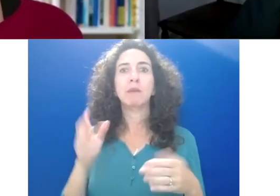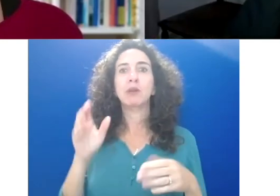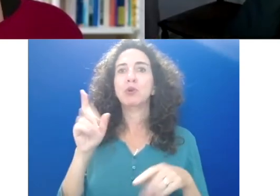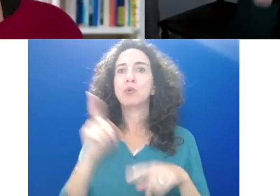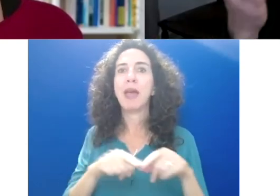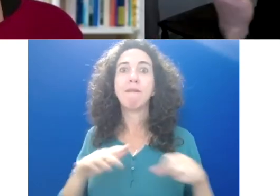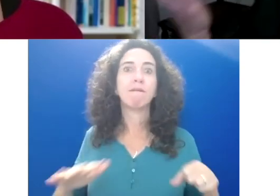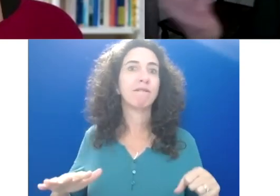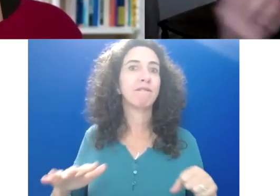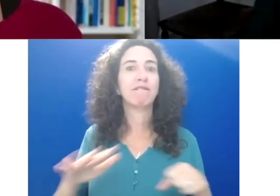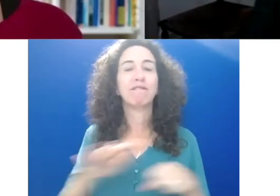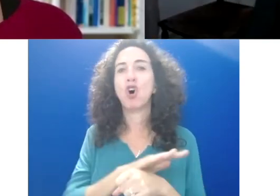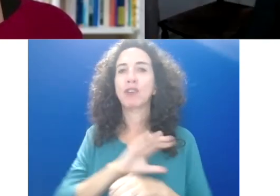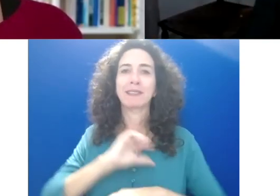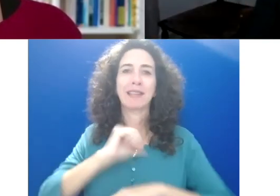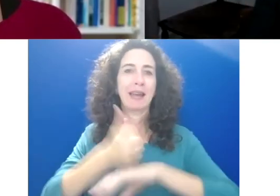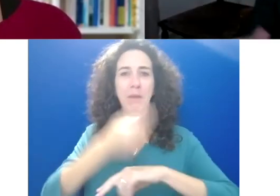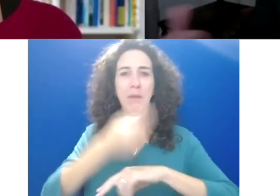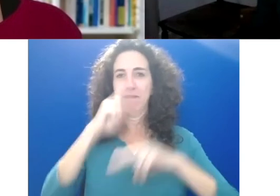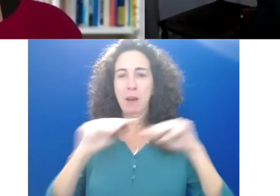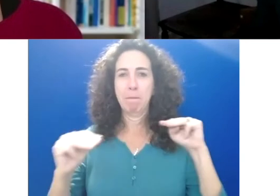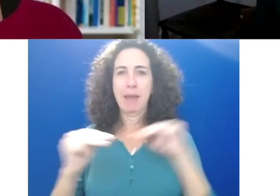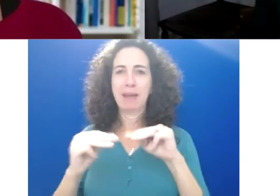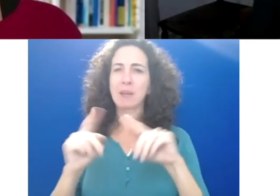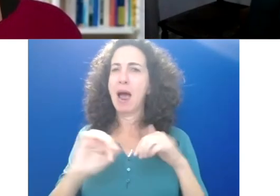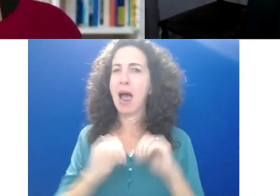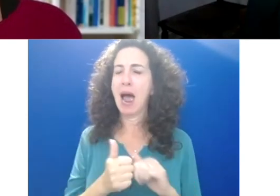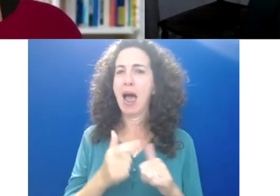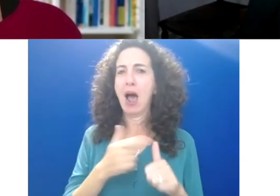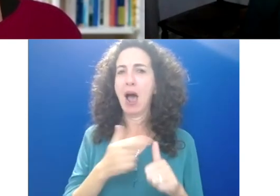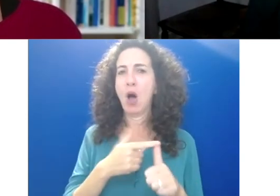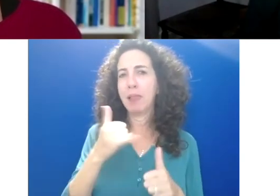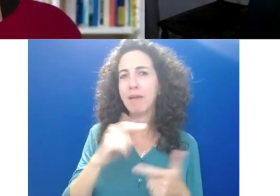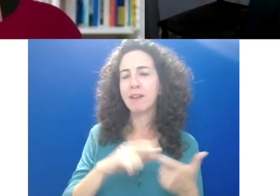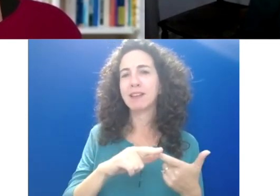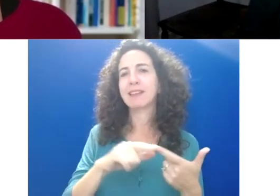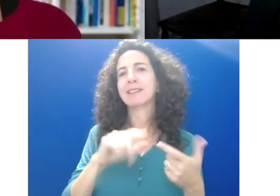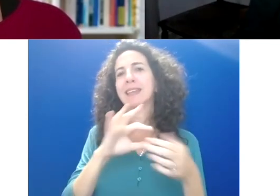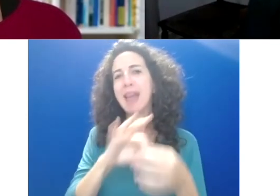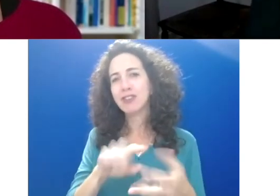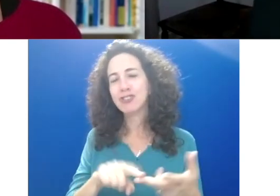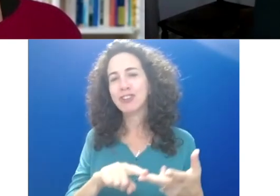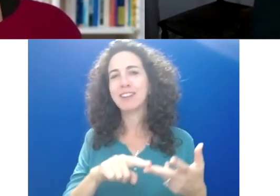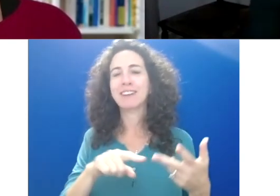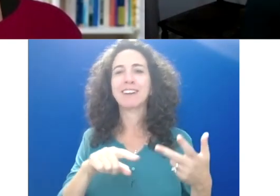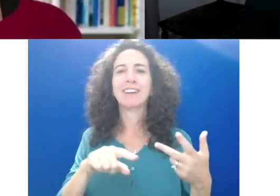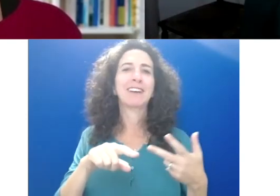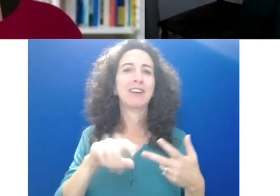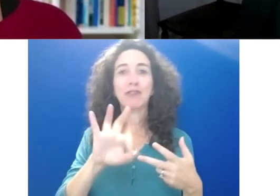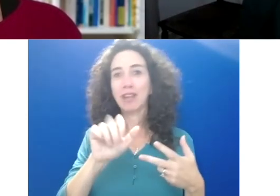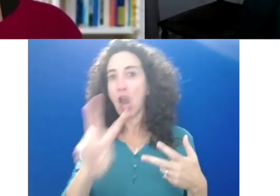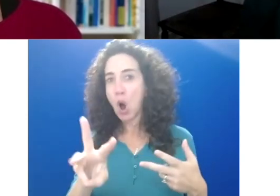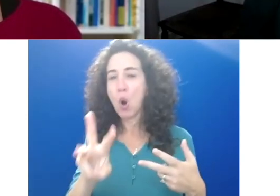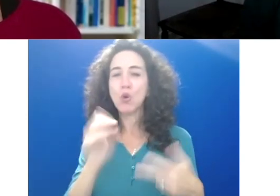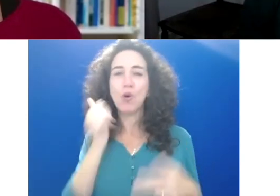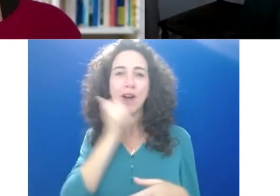opportunities for playfulness or connection or flow into your everyday life. And that I think is really important, because going back to what you were asking me